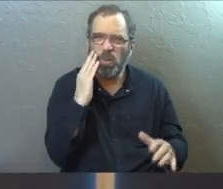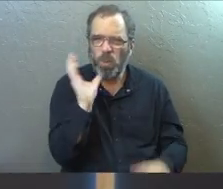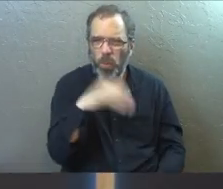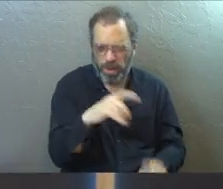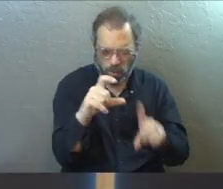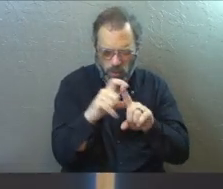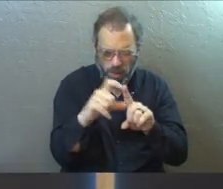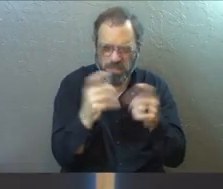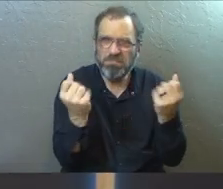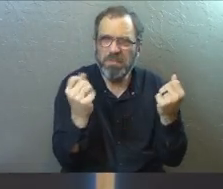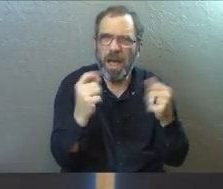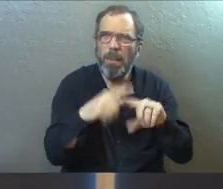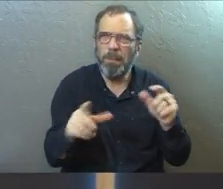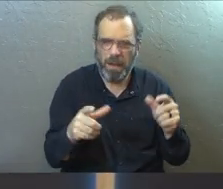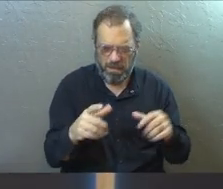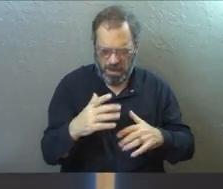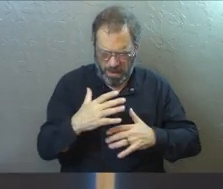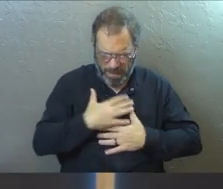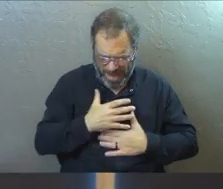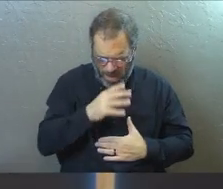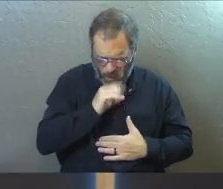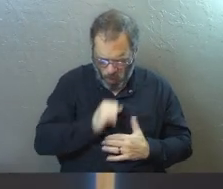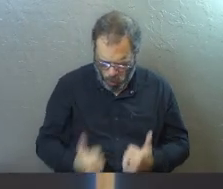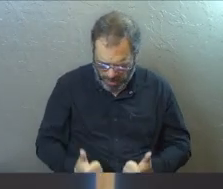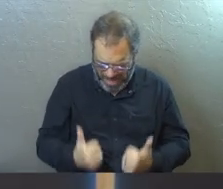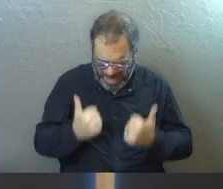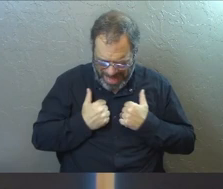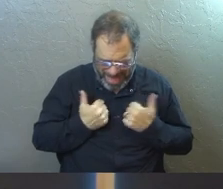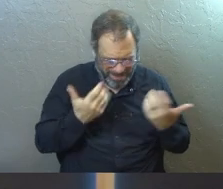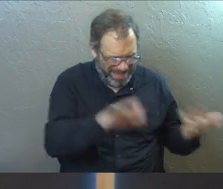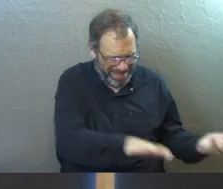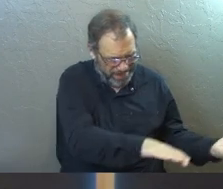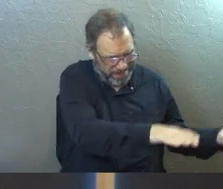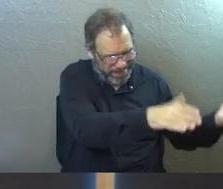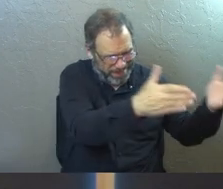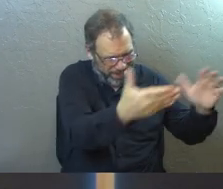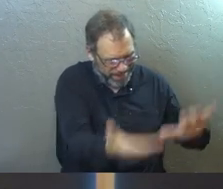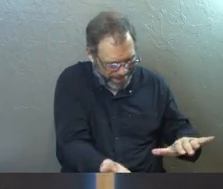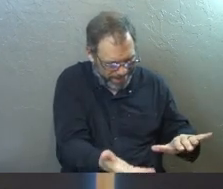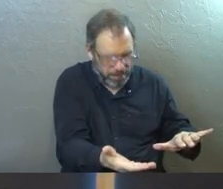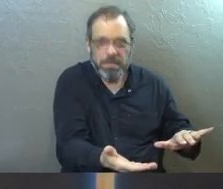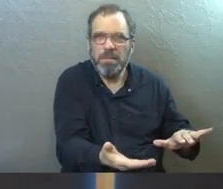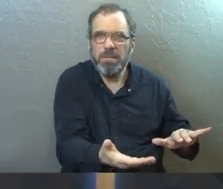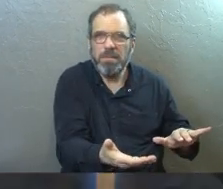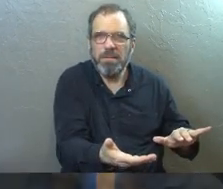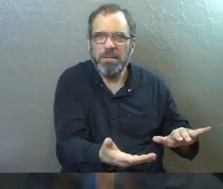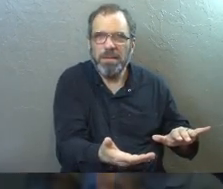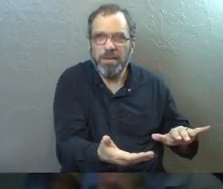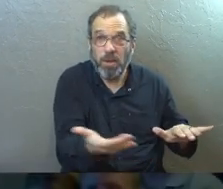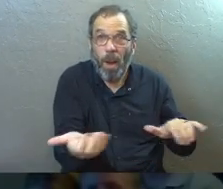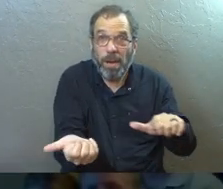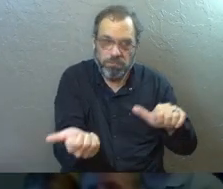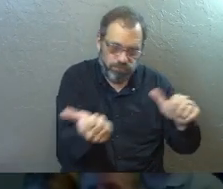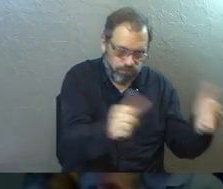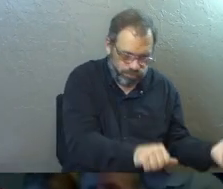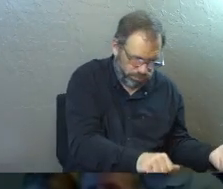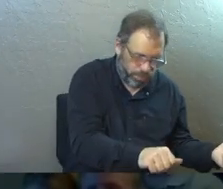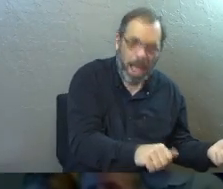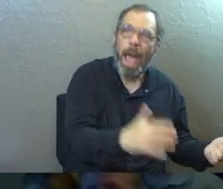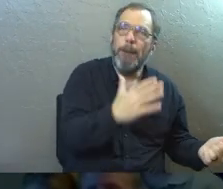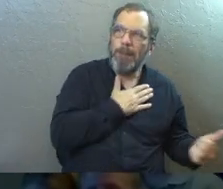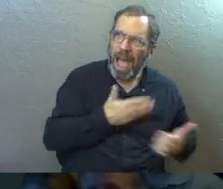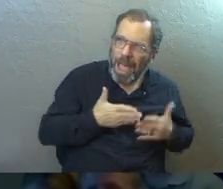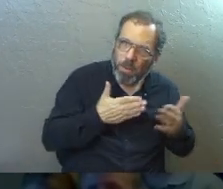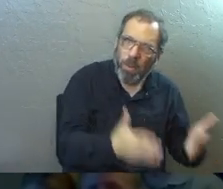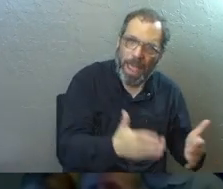words. But what you're saying is my old life is dead. The life that I used to live for myself, I used to live